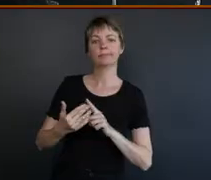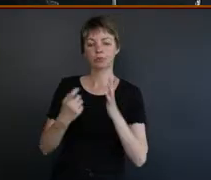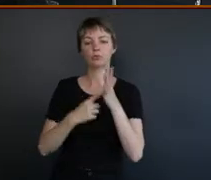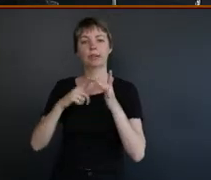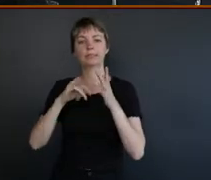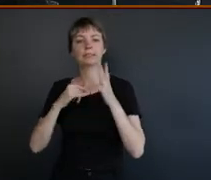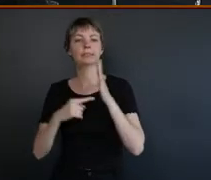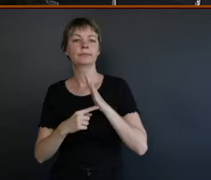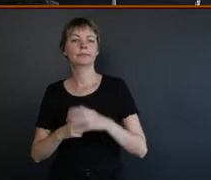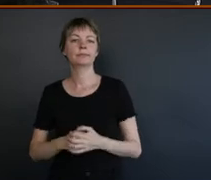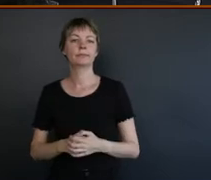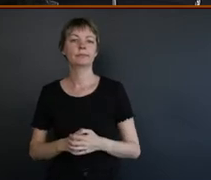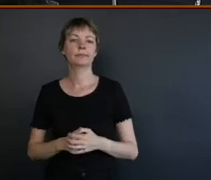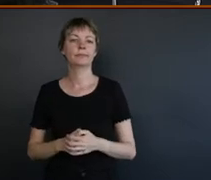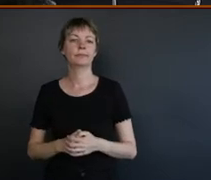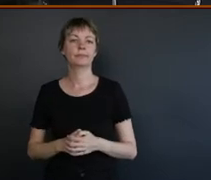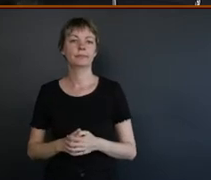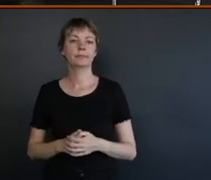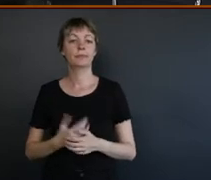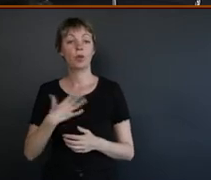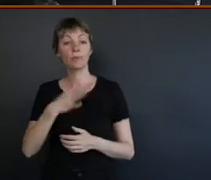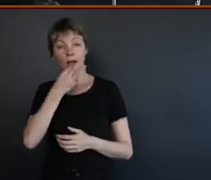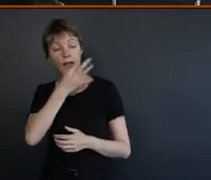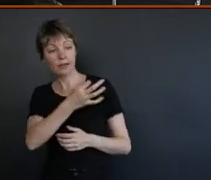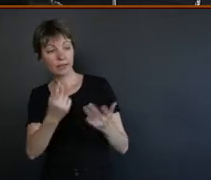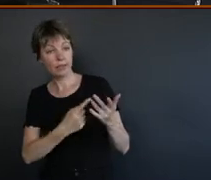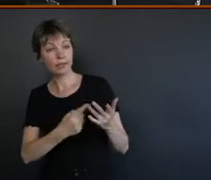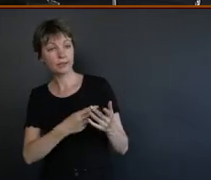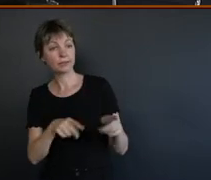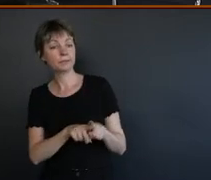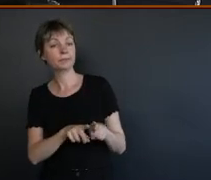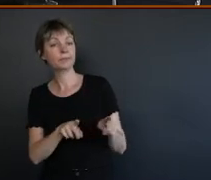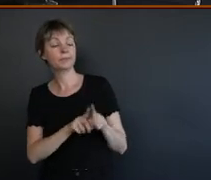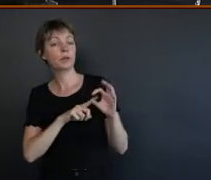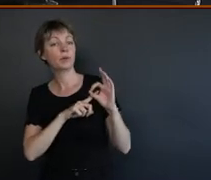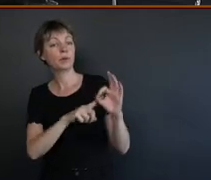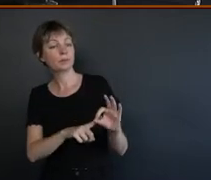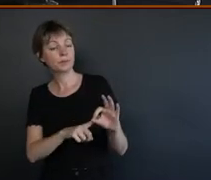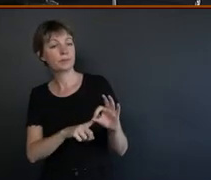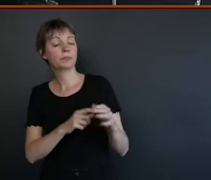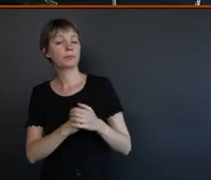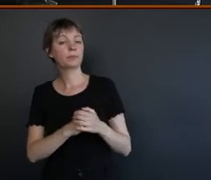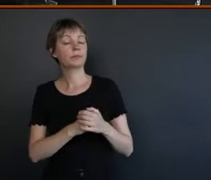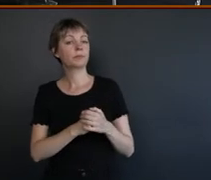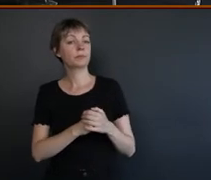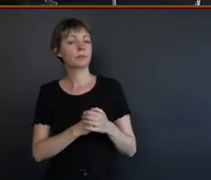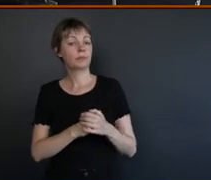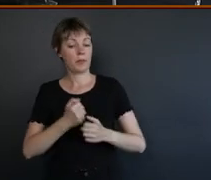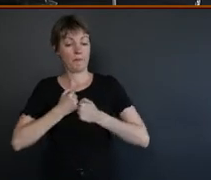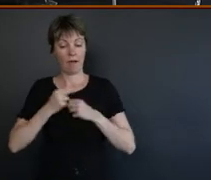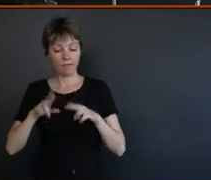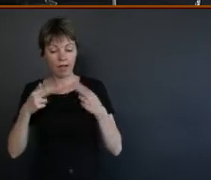Yeah, so do you think, I mean, actually, I'll ask the other panellists this as well, is amongst some of my